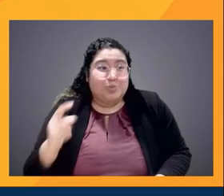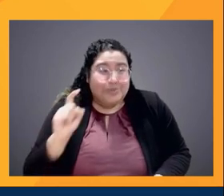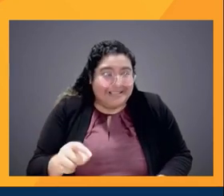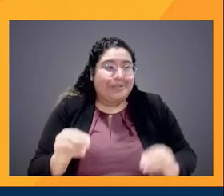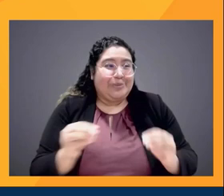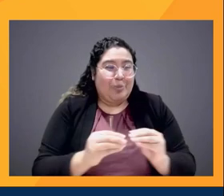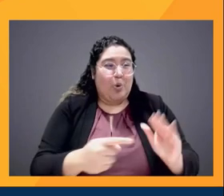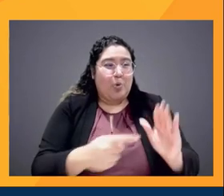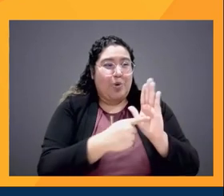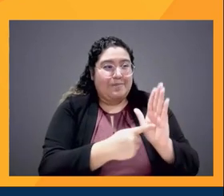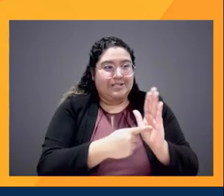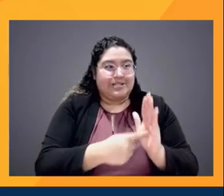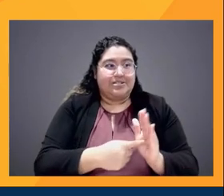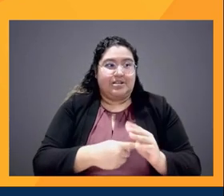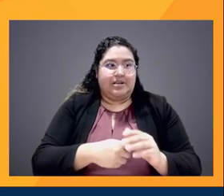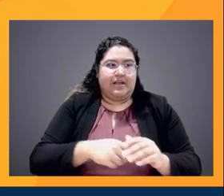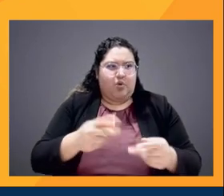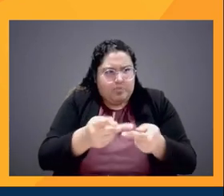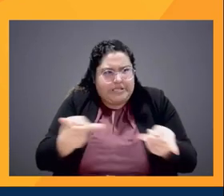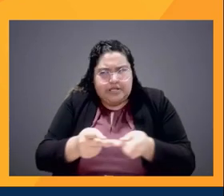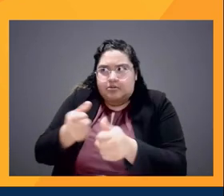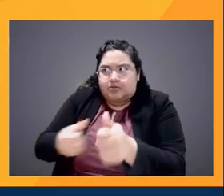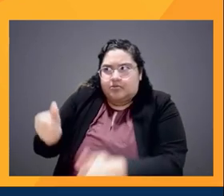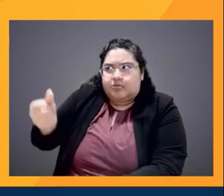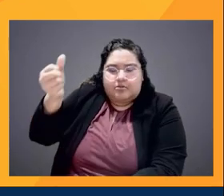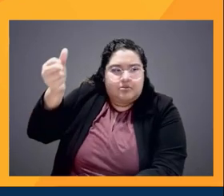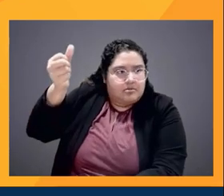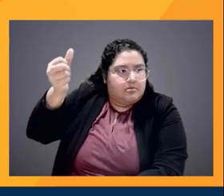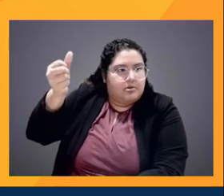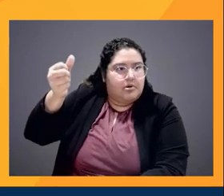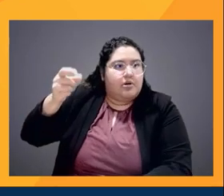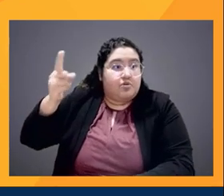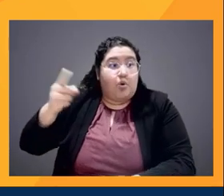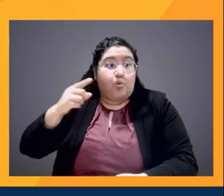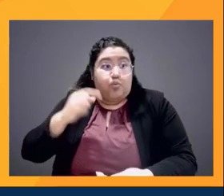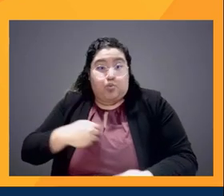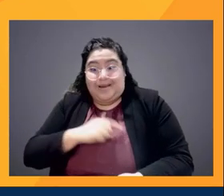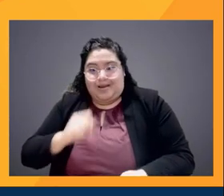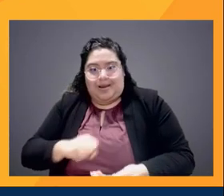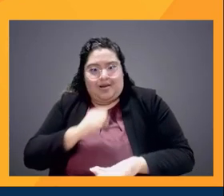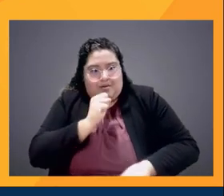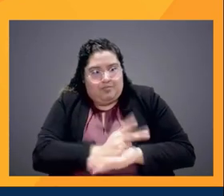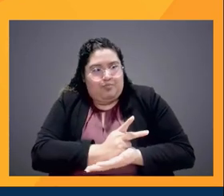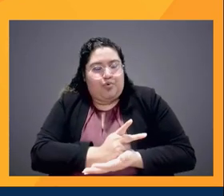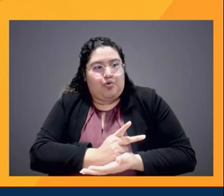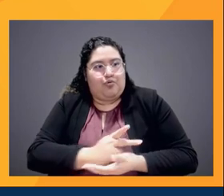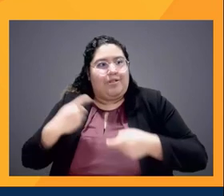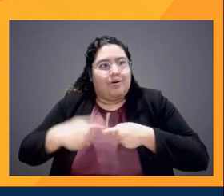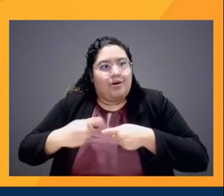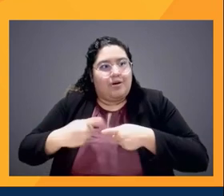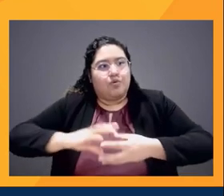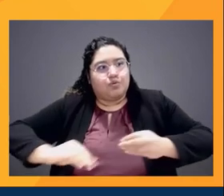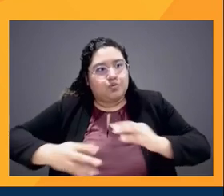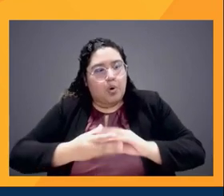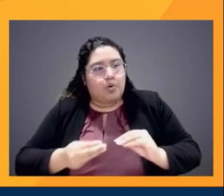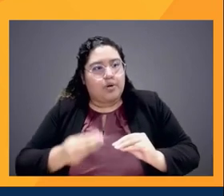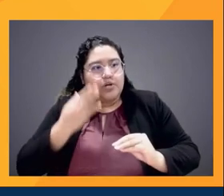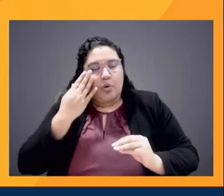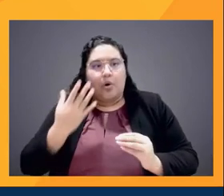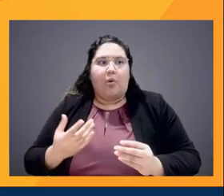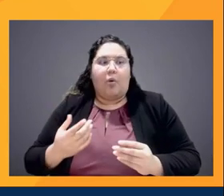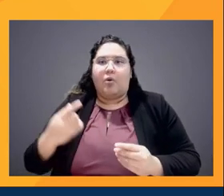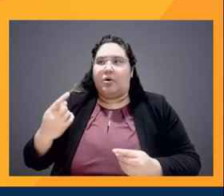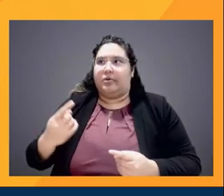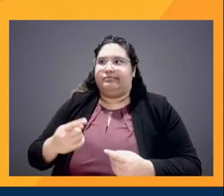suite in order to be able to green-light our stories and not also water them down or